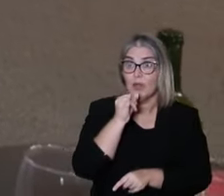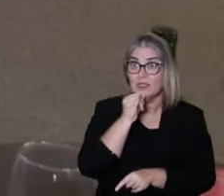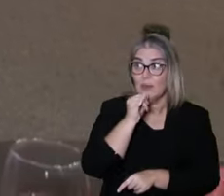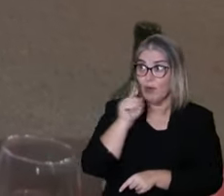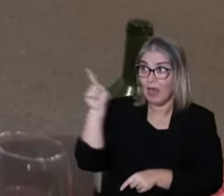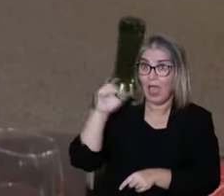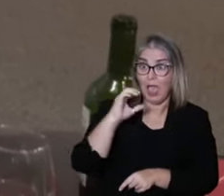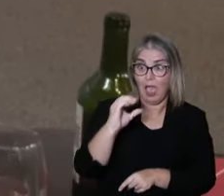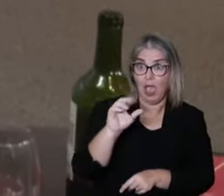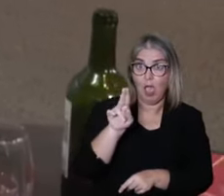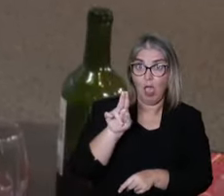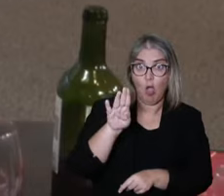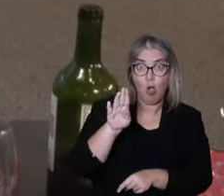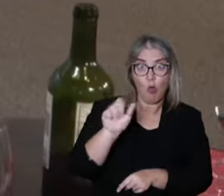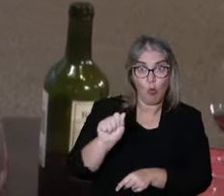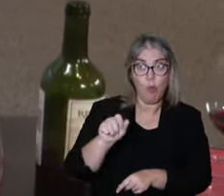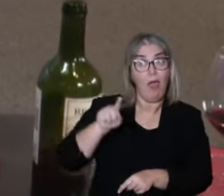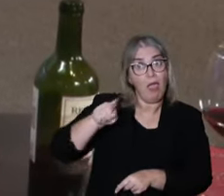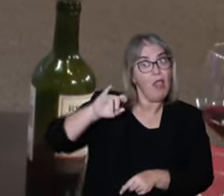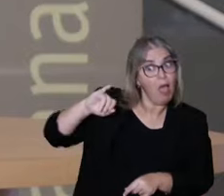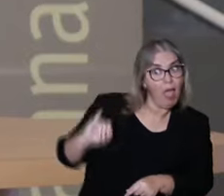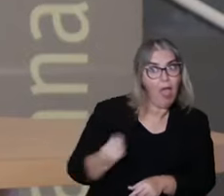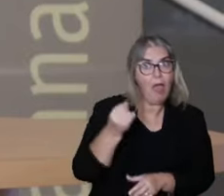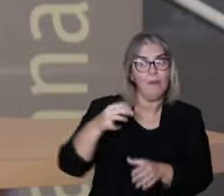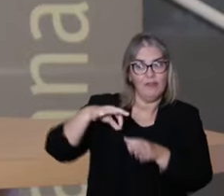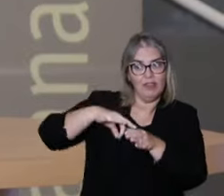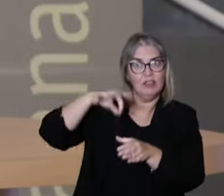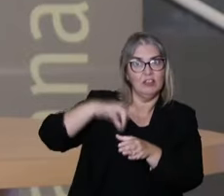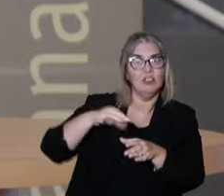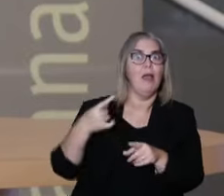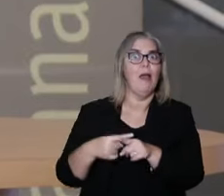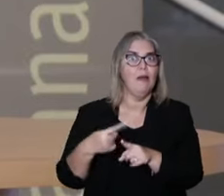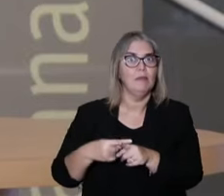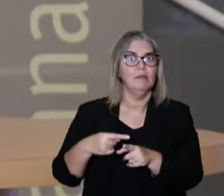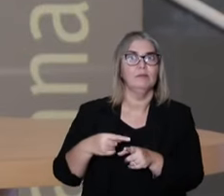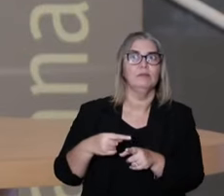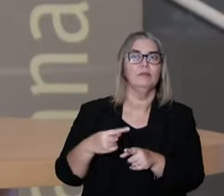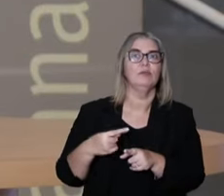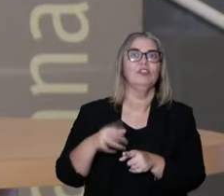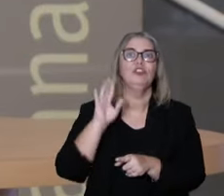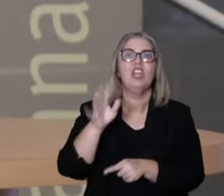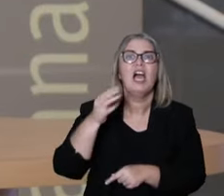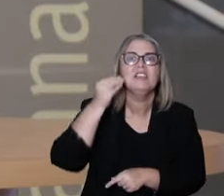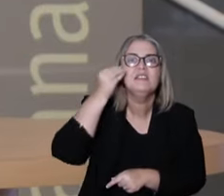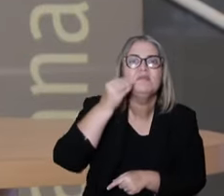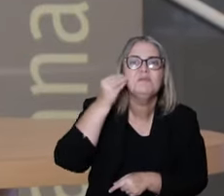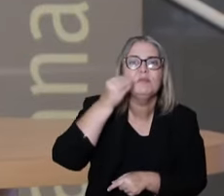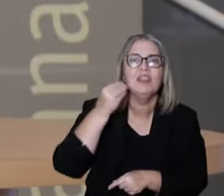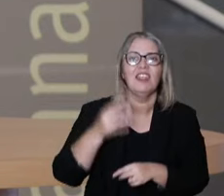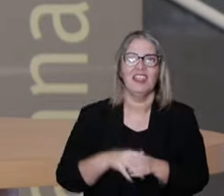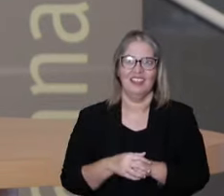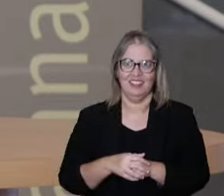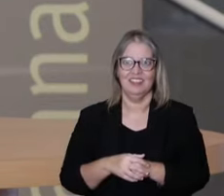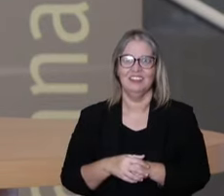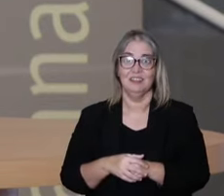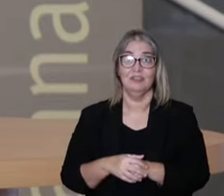phytotherapy in the Cuban system, they are going against any knowledge.